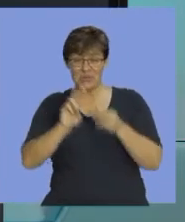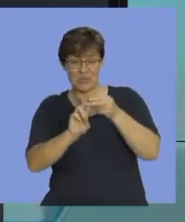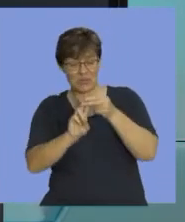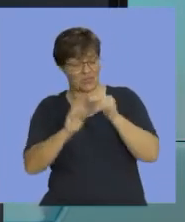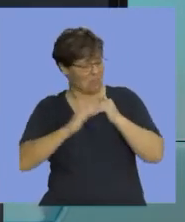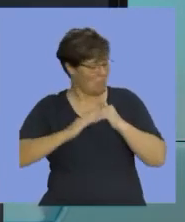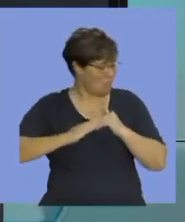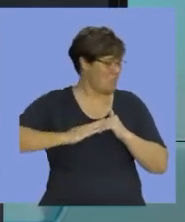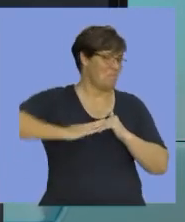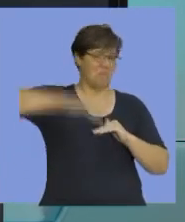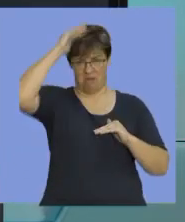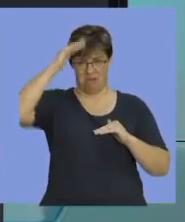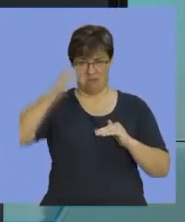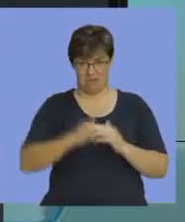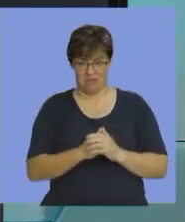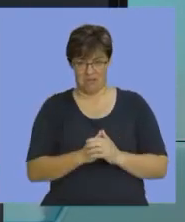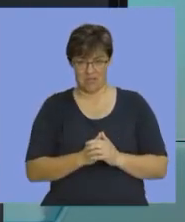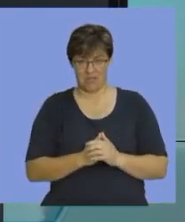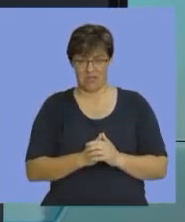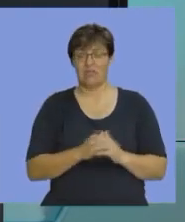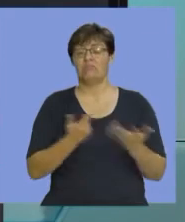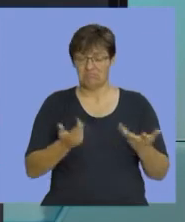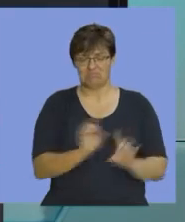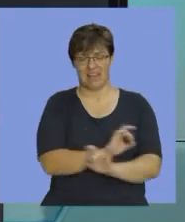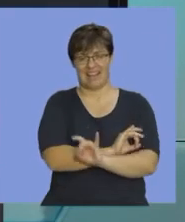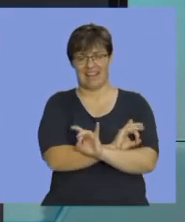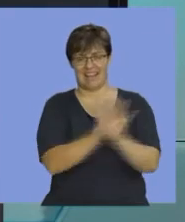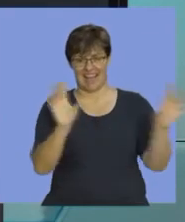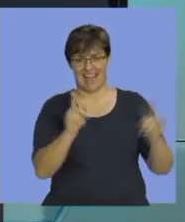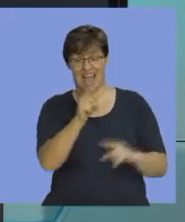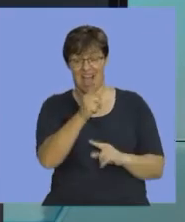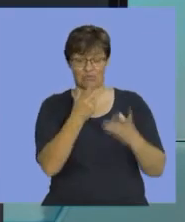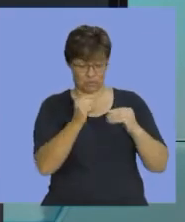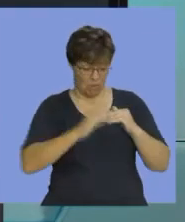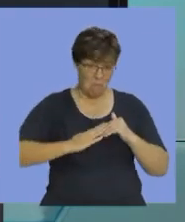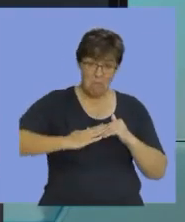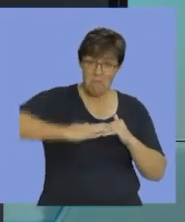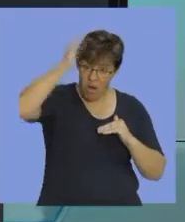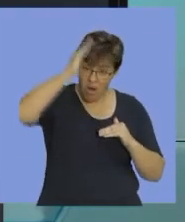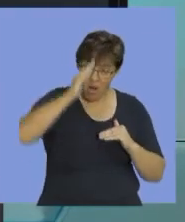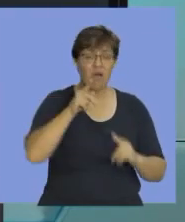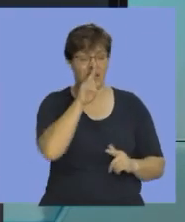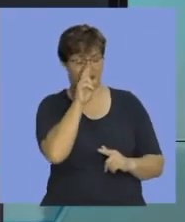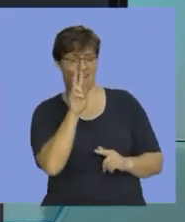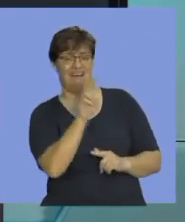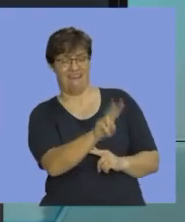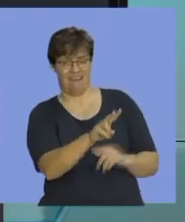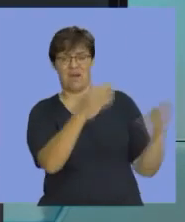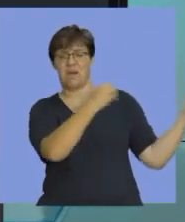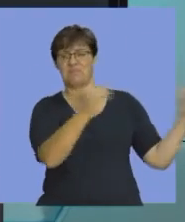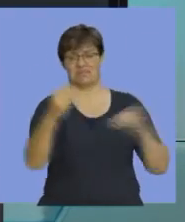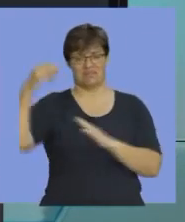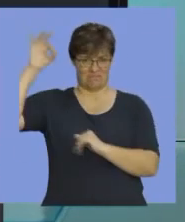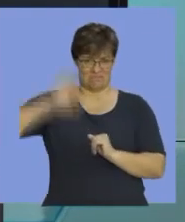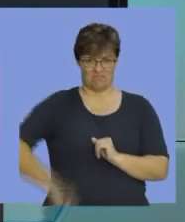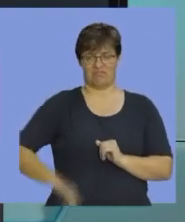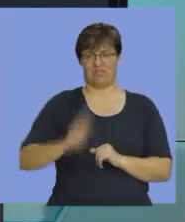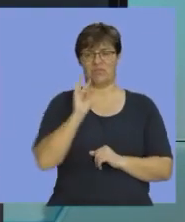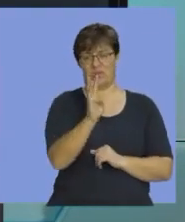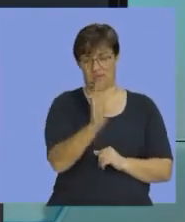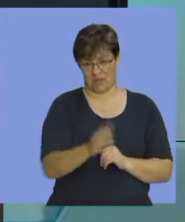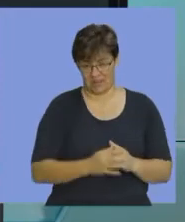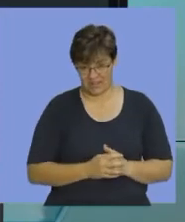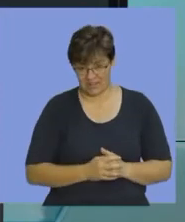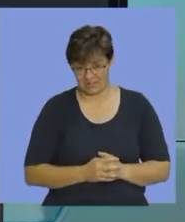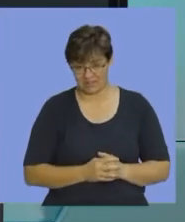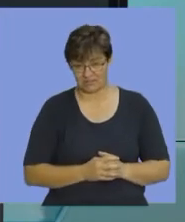above the break even point. And clearly, if you do that, you can see that you're going to be making a profit